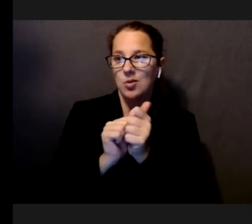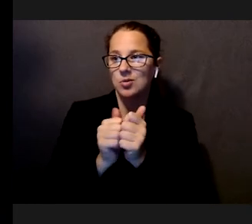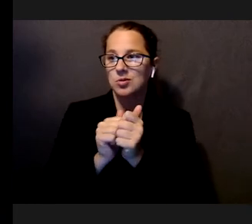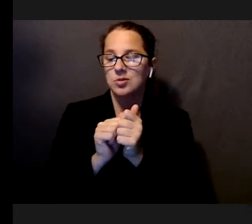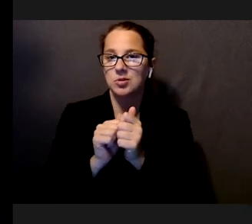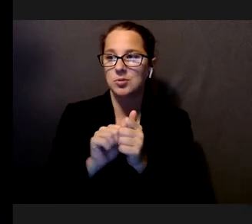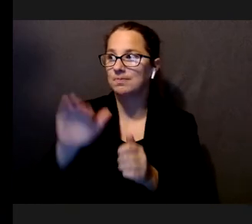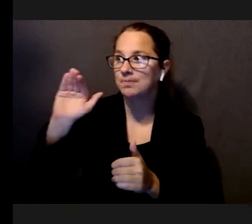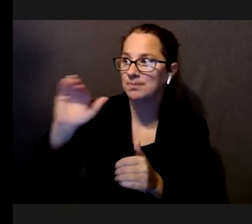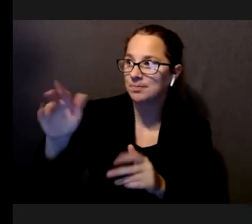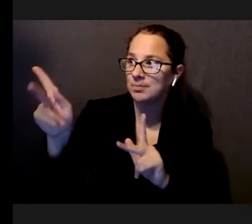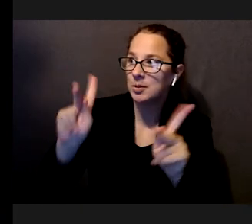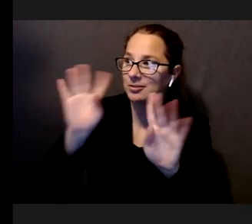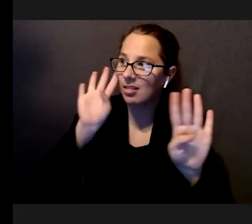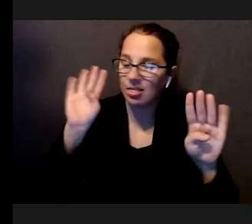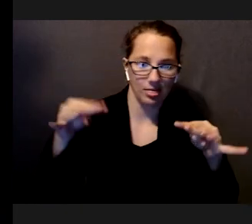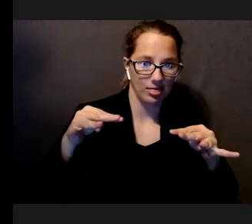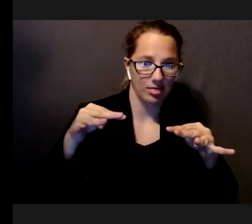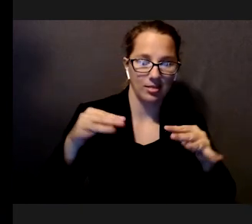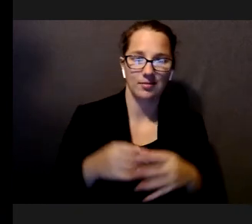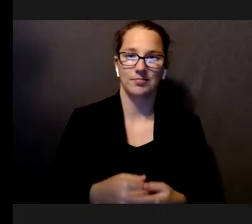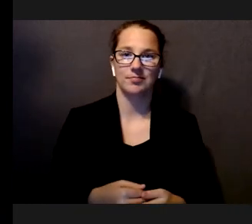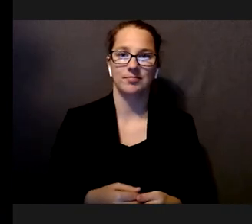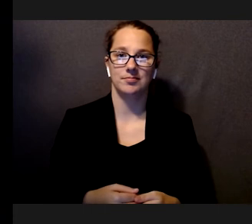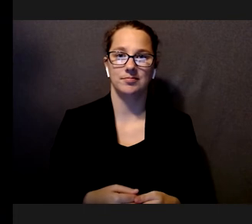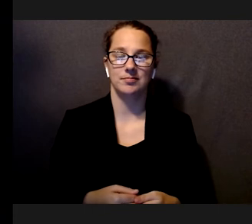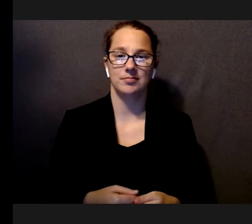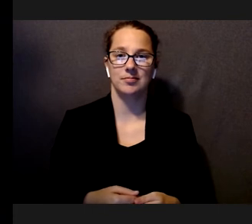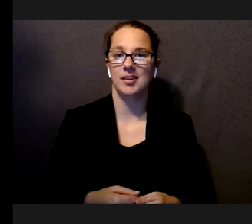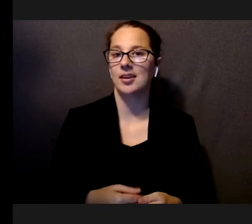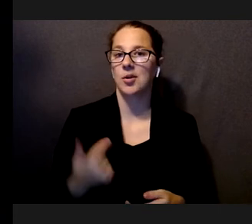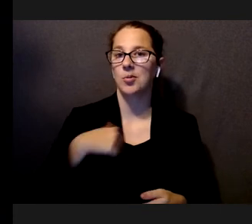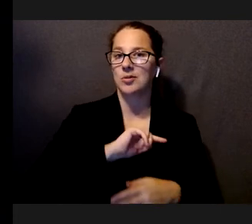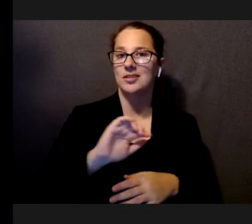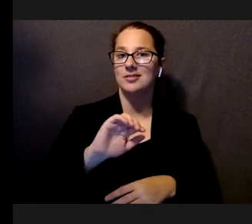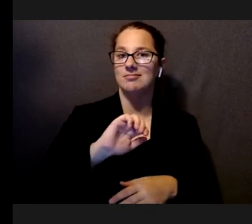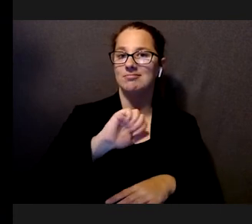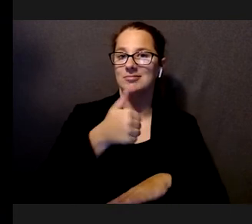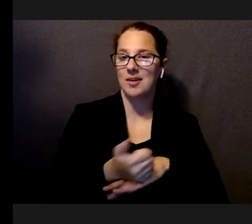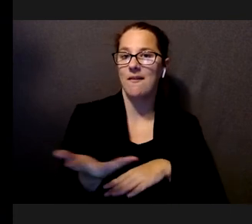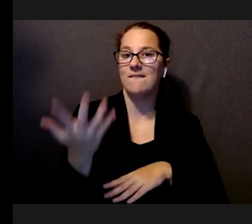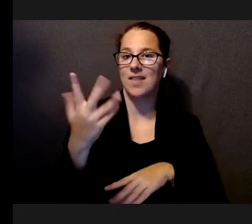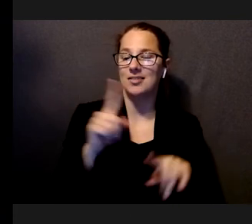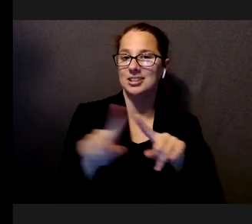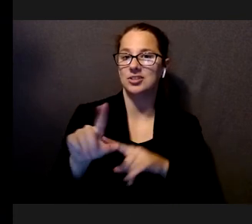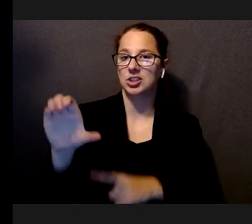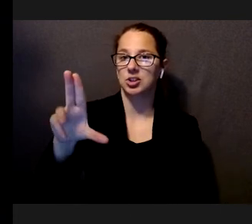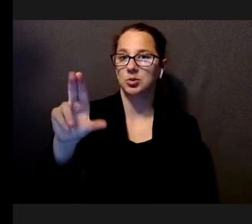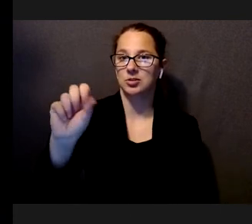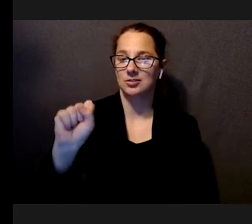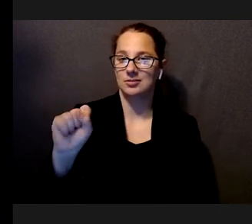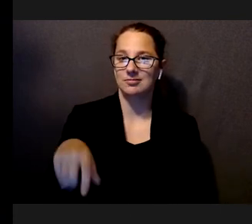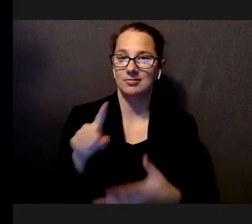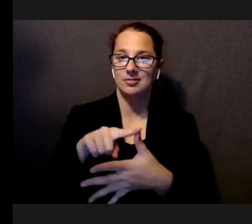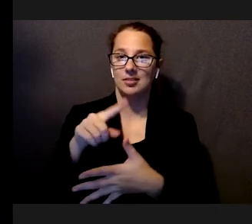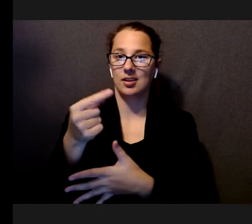And we designed a set of visual cues. So, let me show you what they are. This cue is